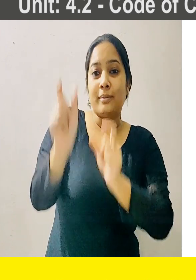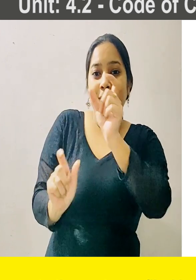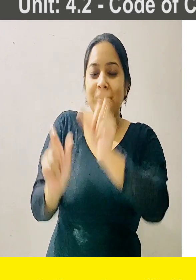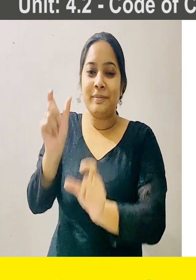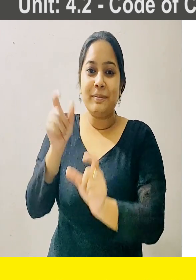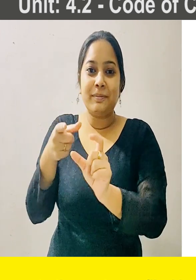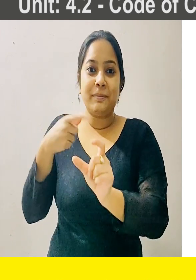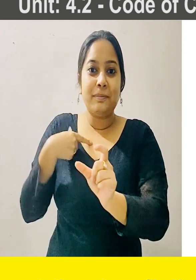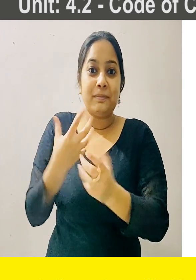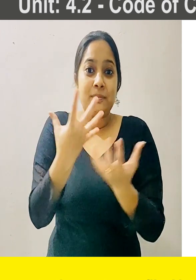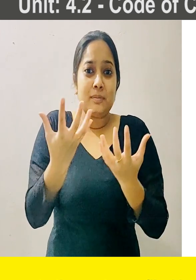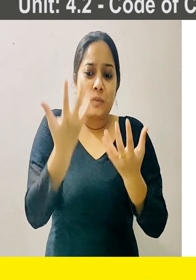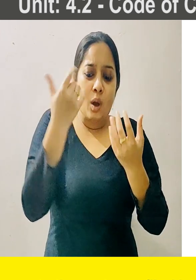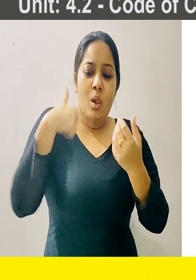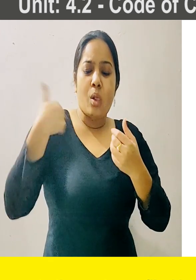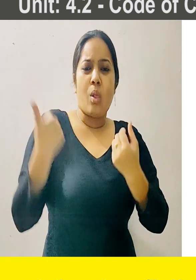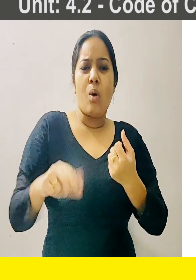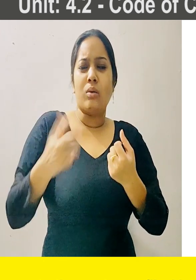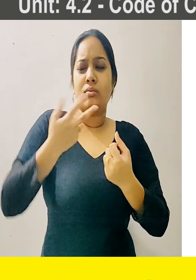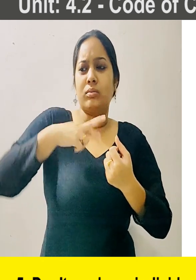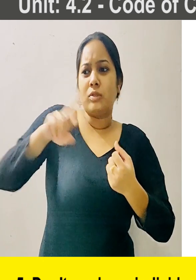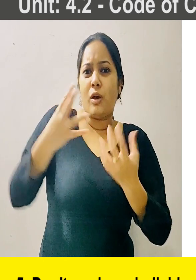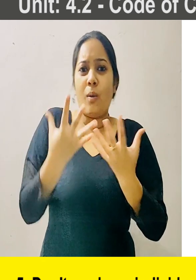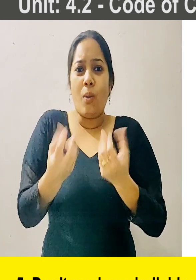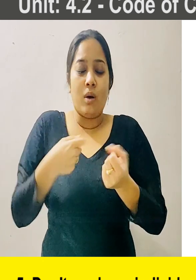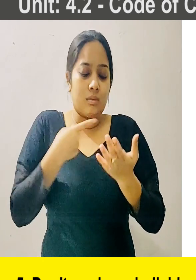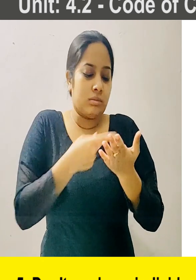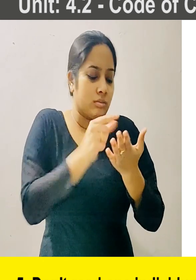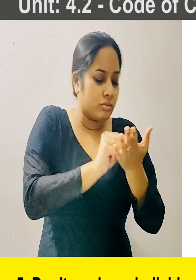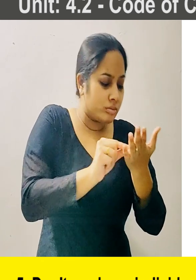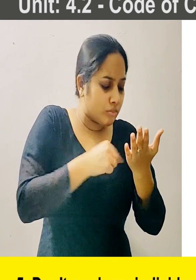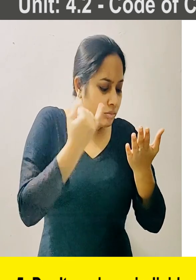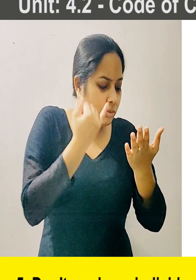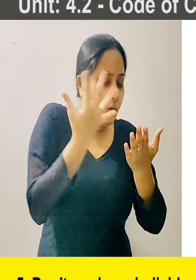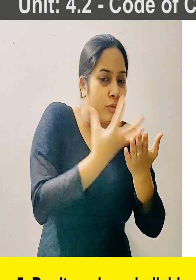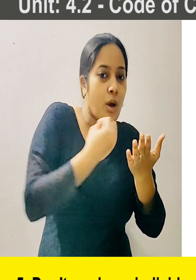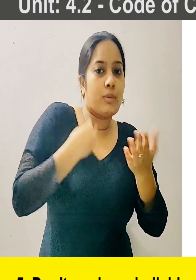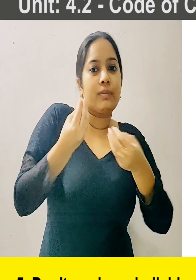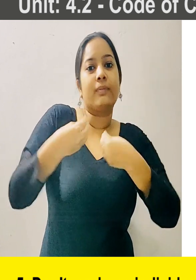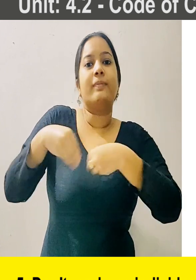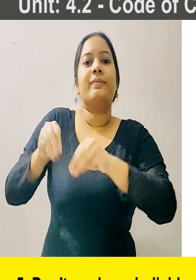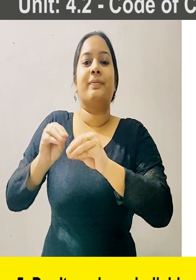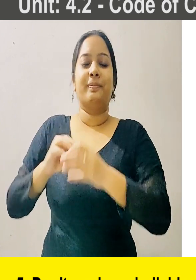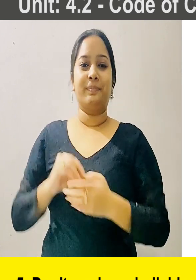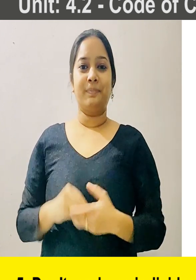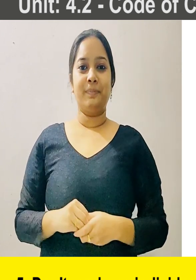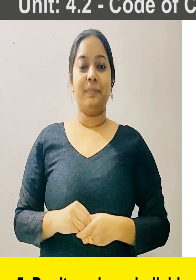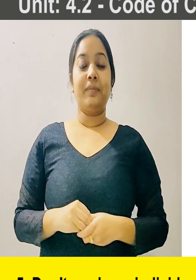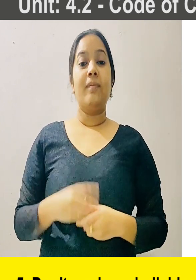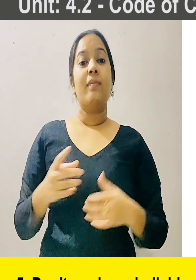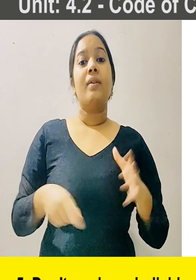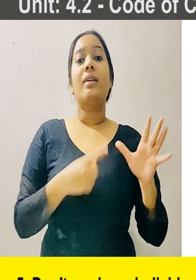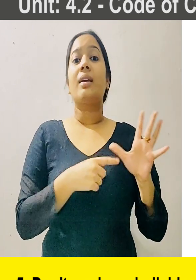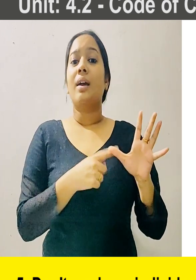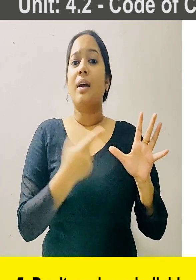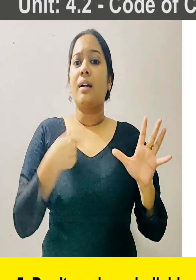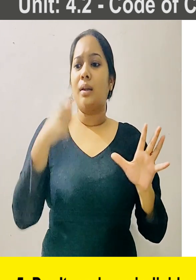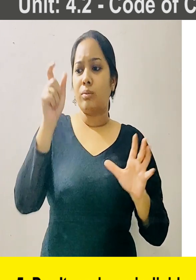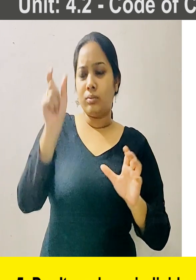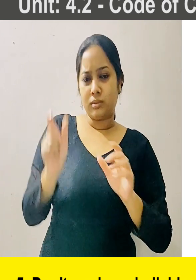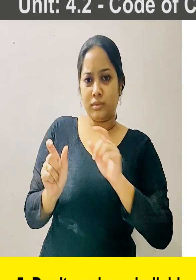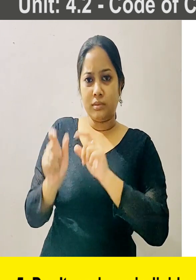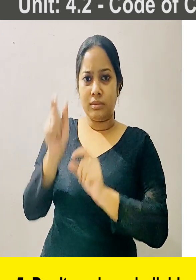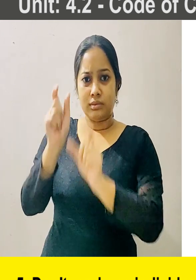or needs a refund. 5. Don't read one individual's address to another